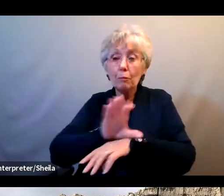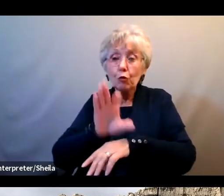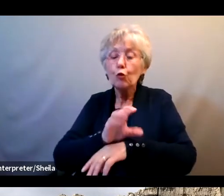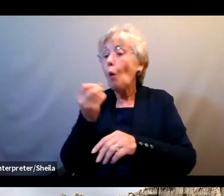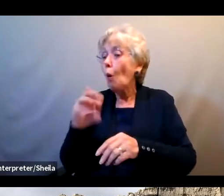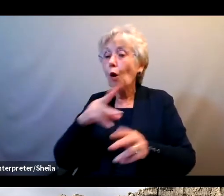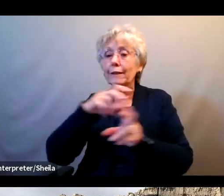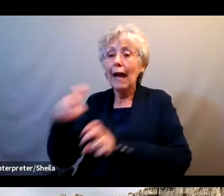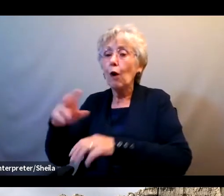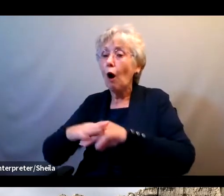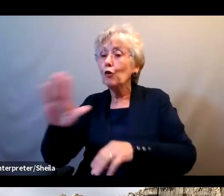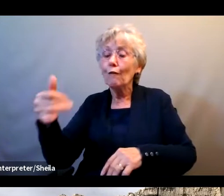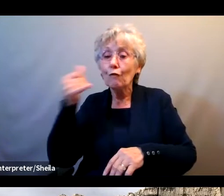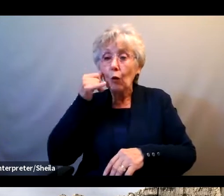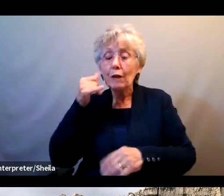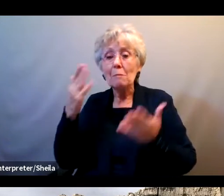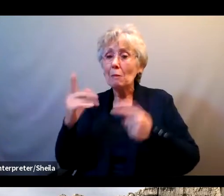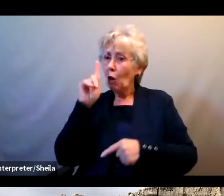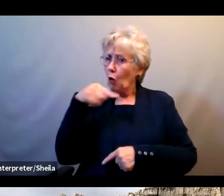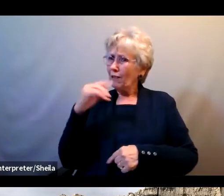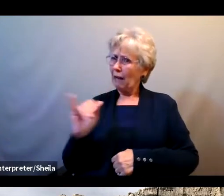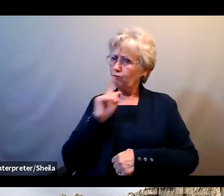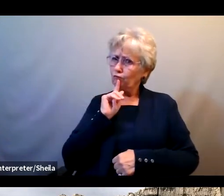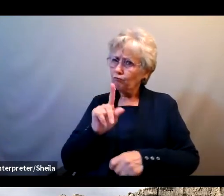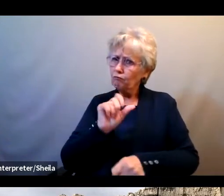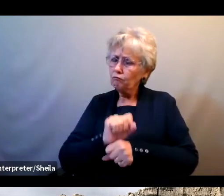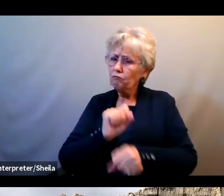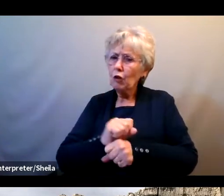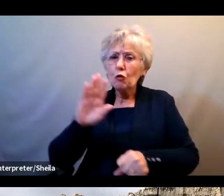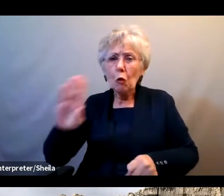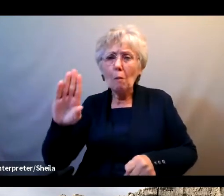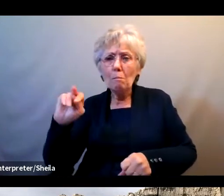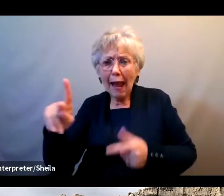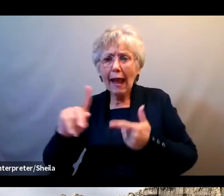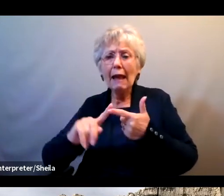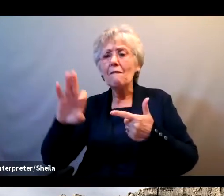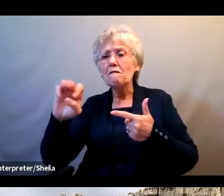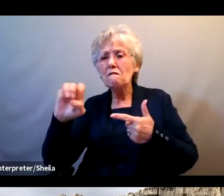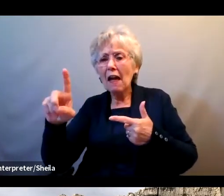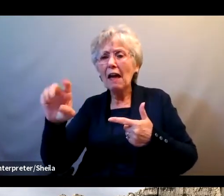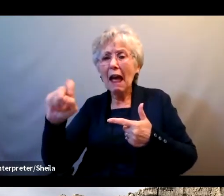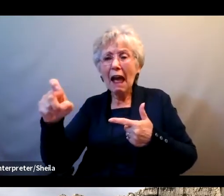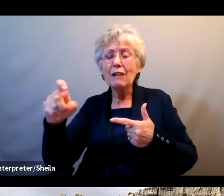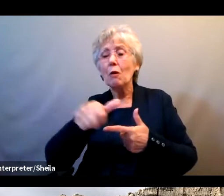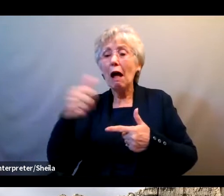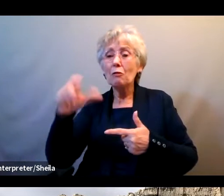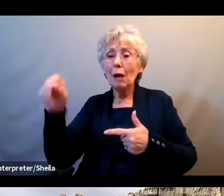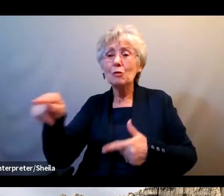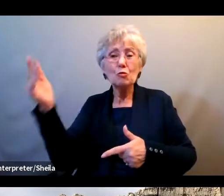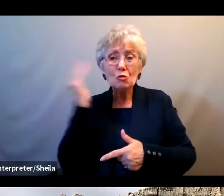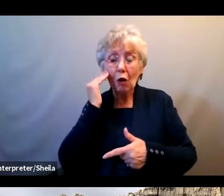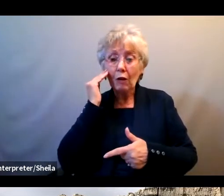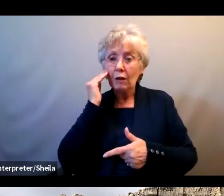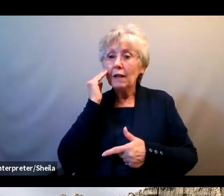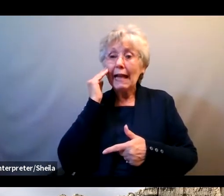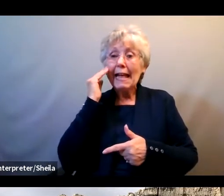somebody official like your bank or FedEx or another company you're familiar with, don't click on links if you're